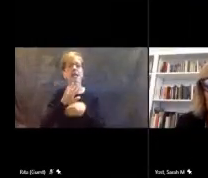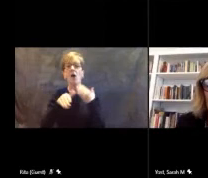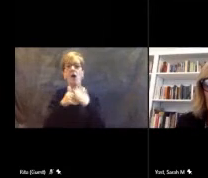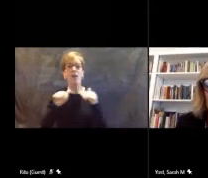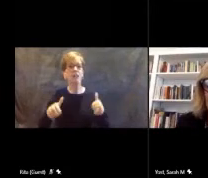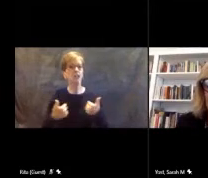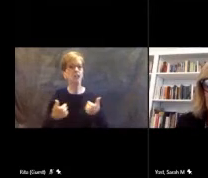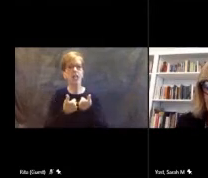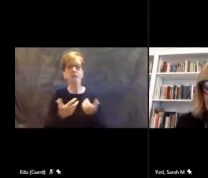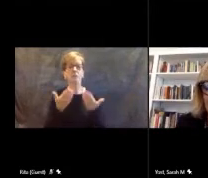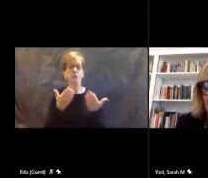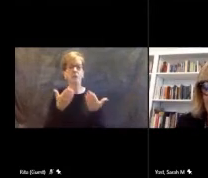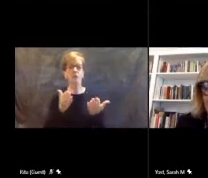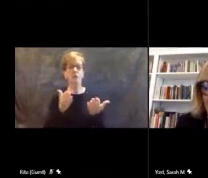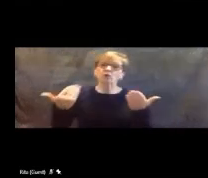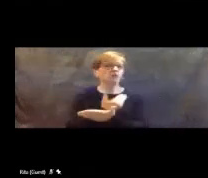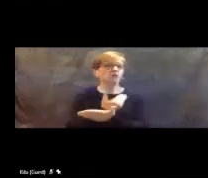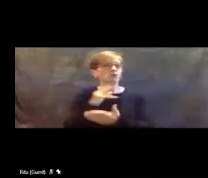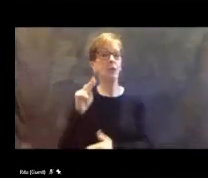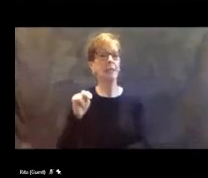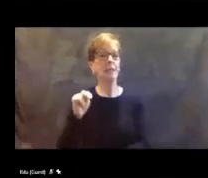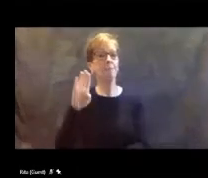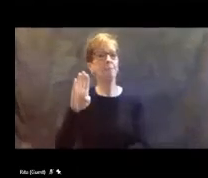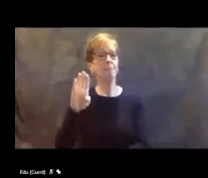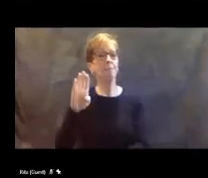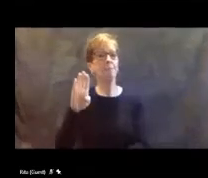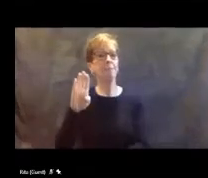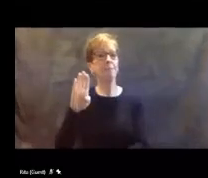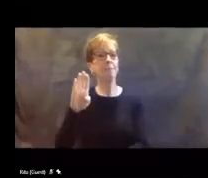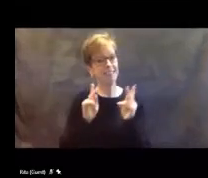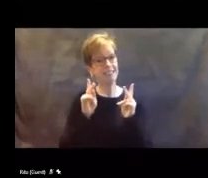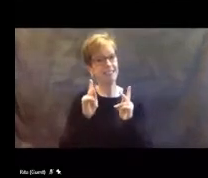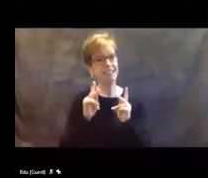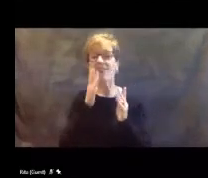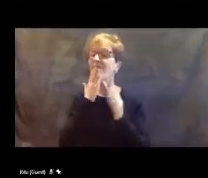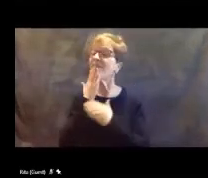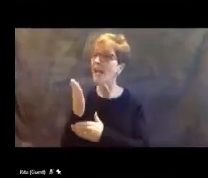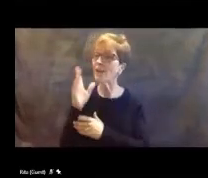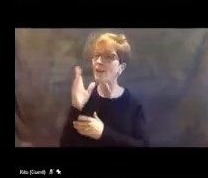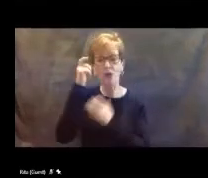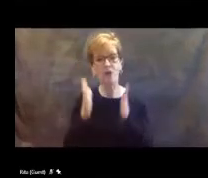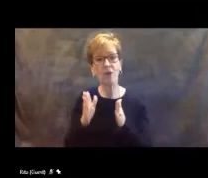new NBCTs. Thank you, Governor Beshear.